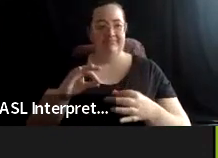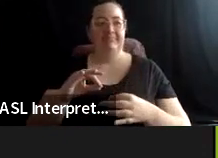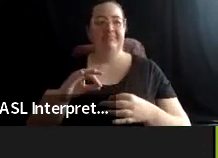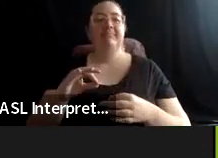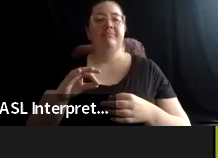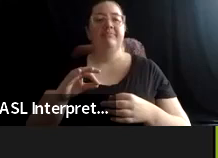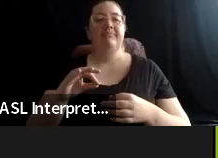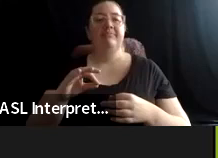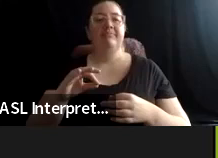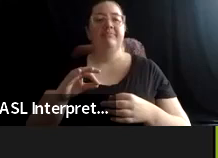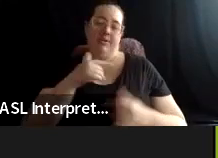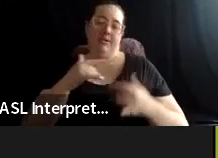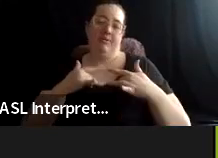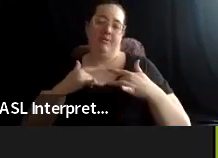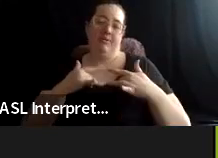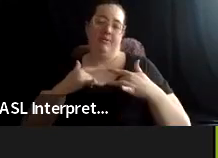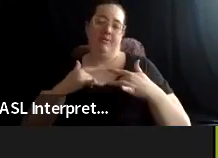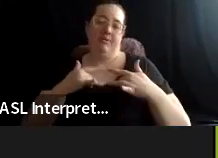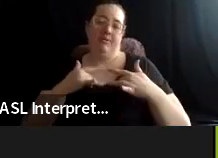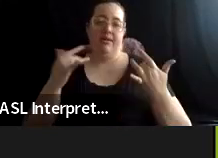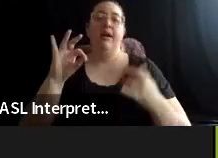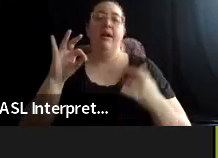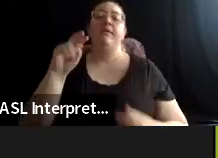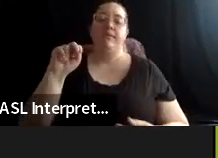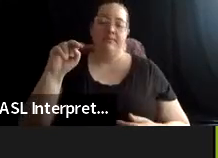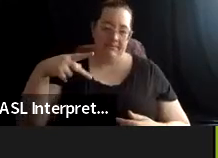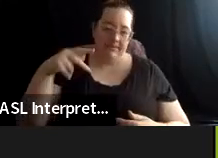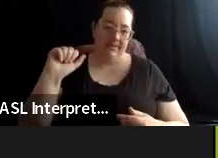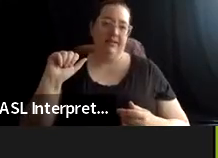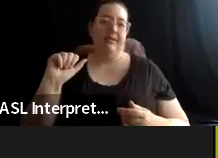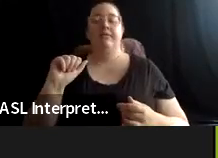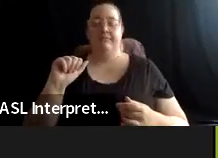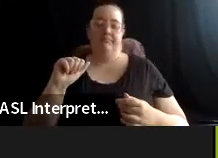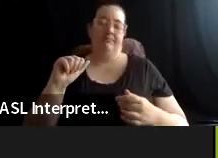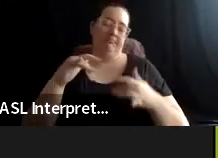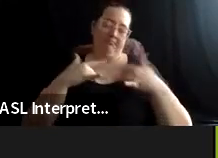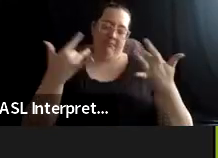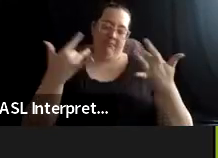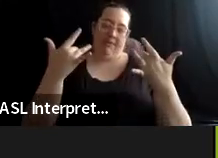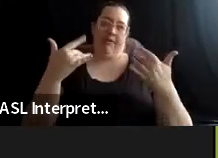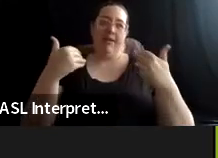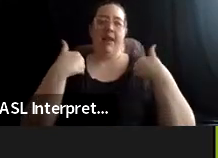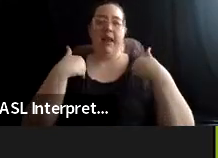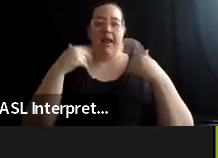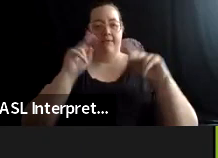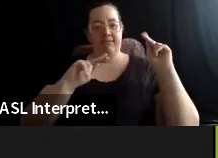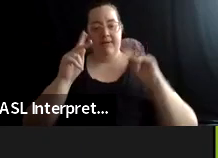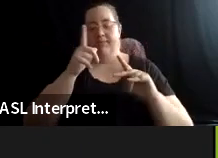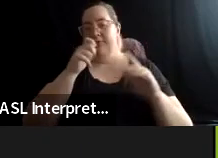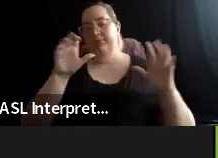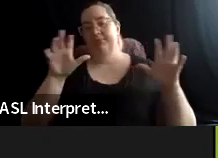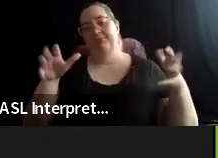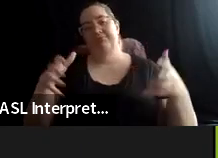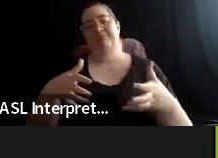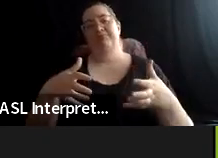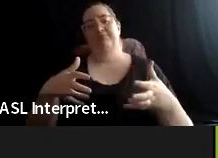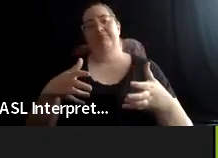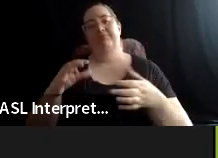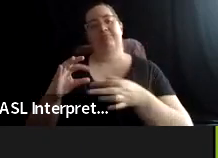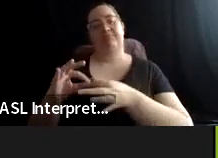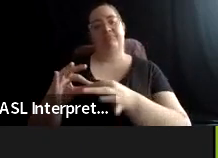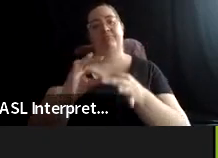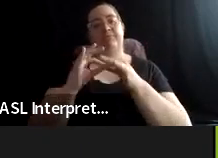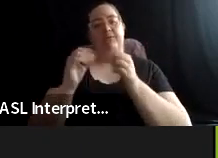we have this amazing group gathered of folks that are in regular collaboration with FINIPA